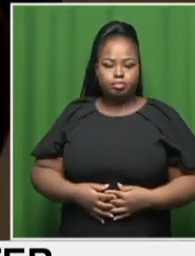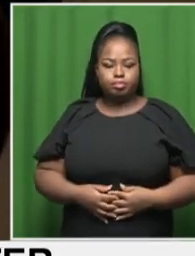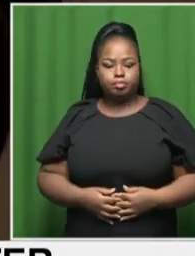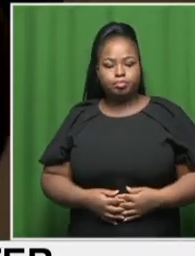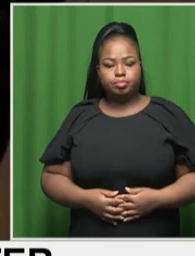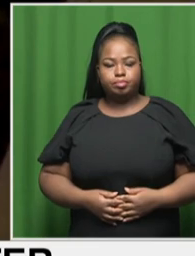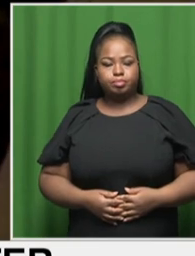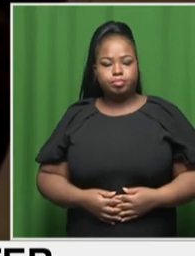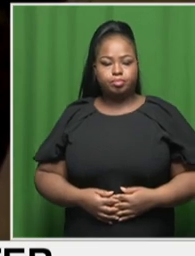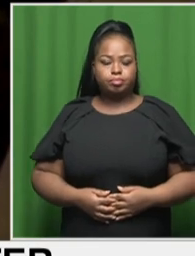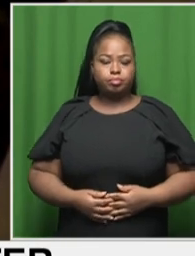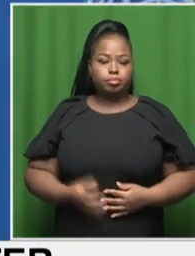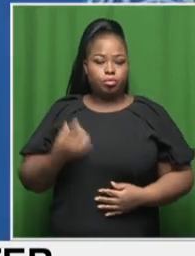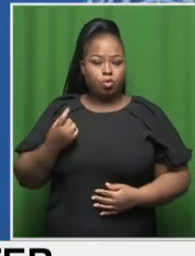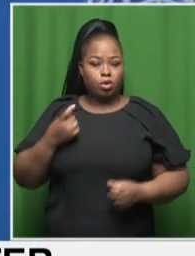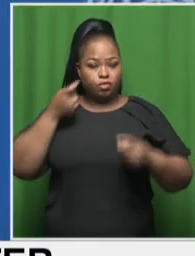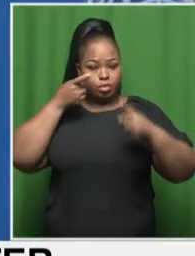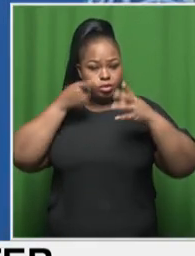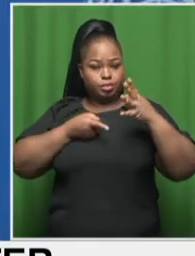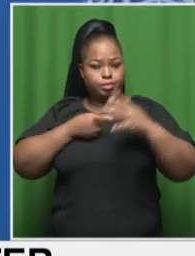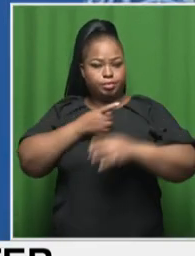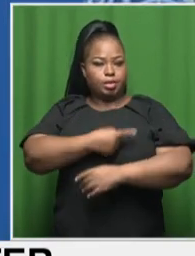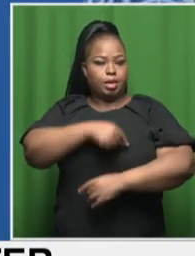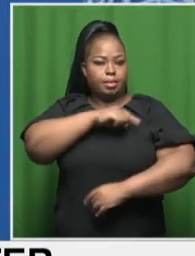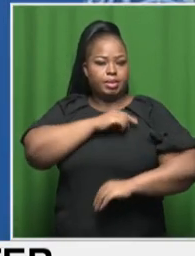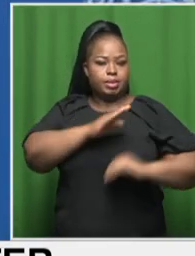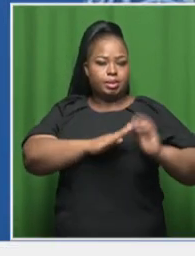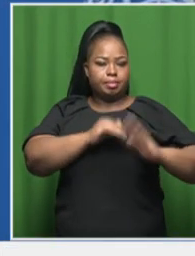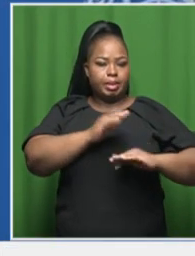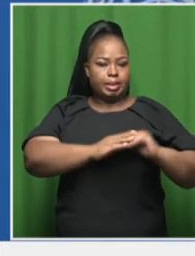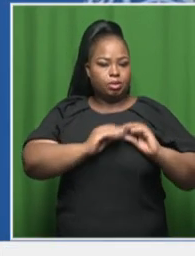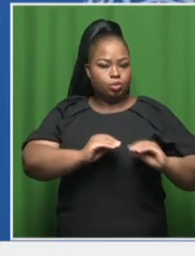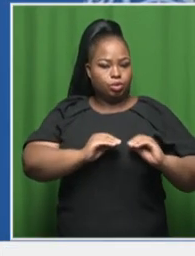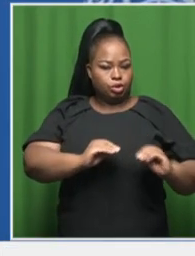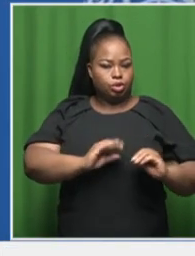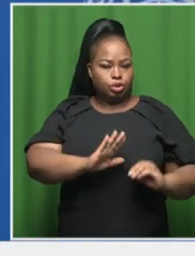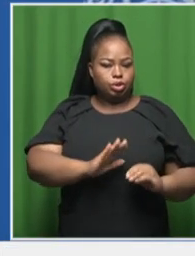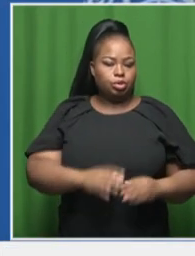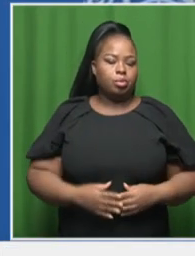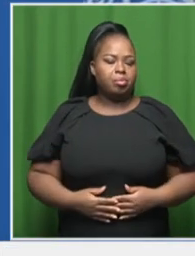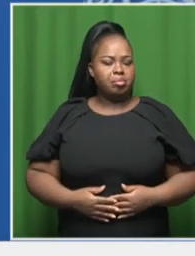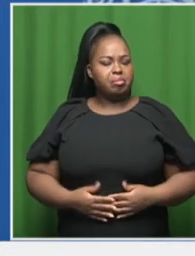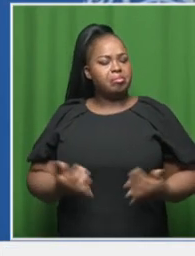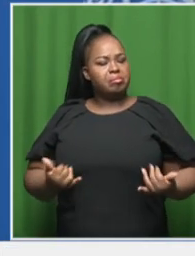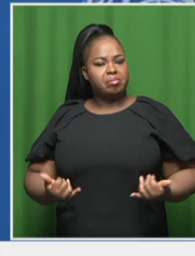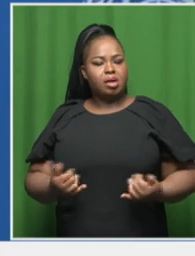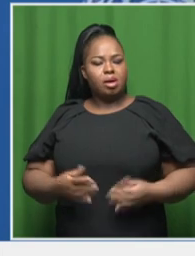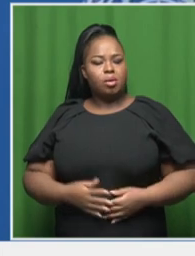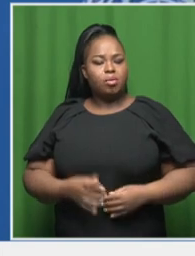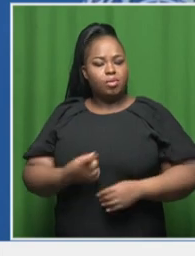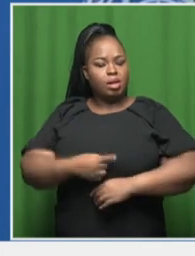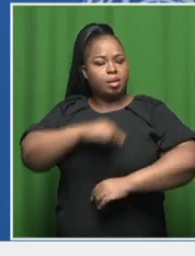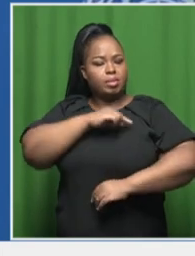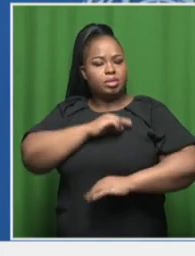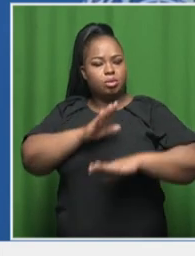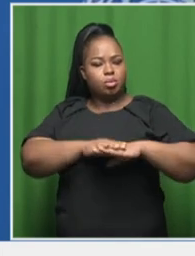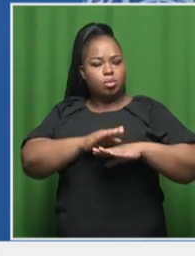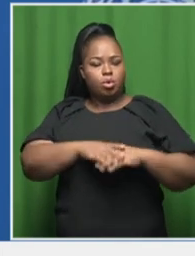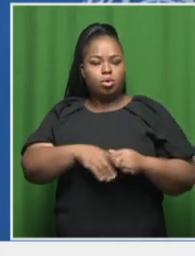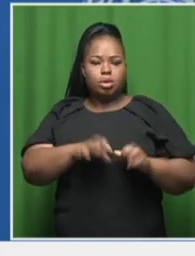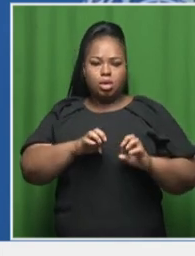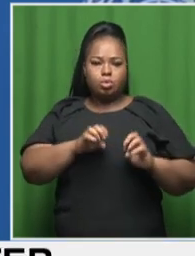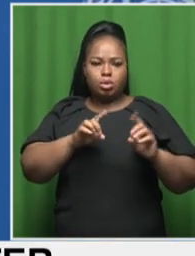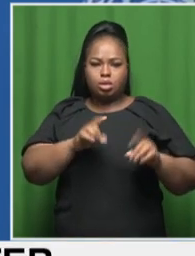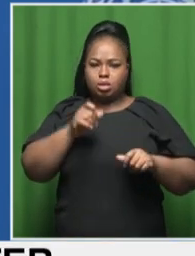One of the objectives is capacity building. And the rising capacity and having the